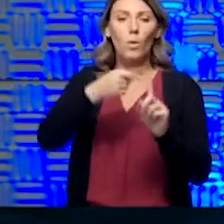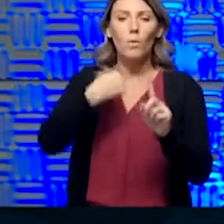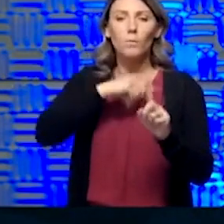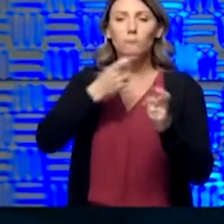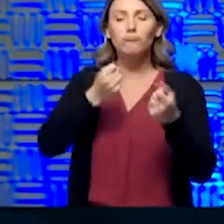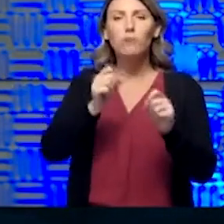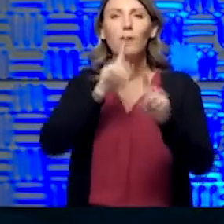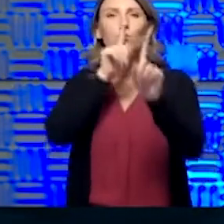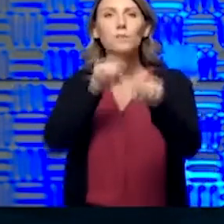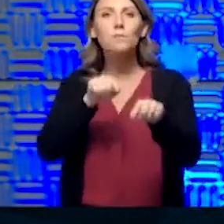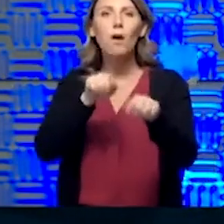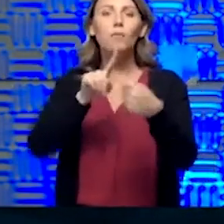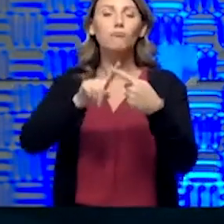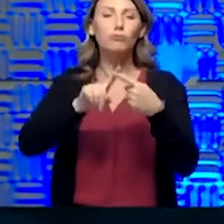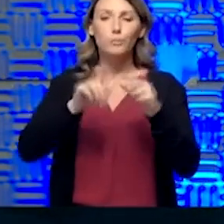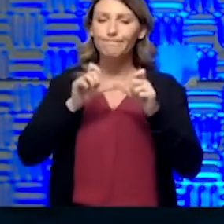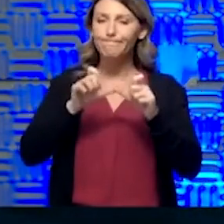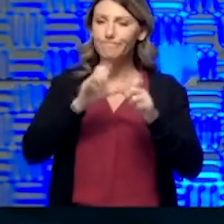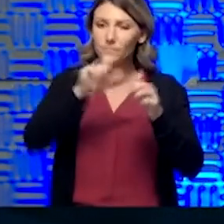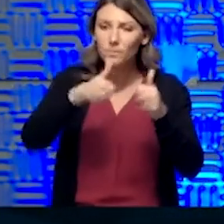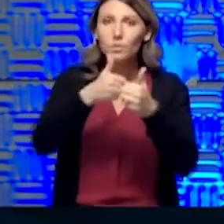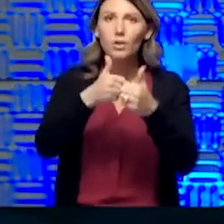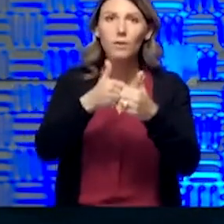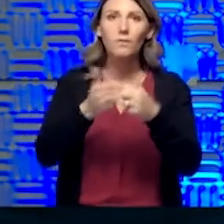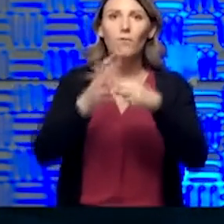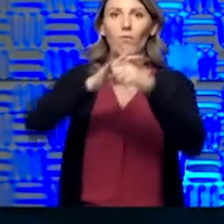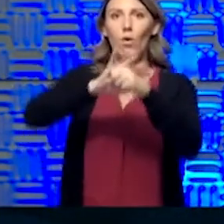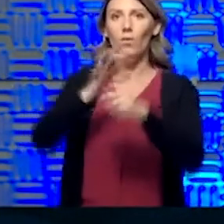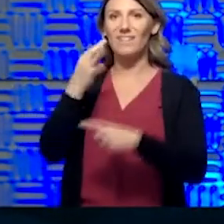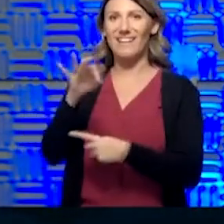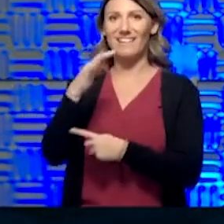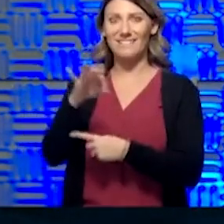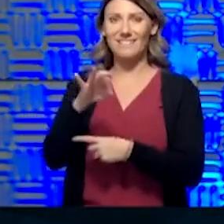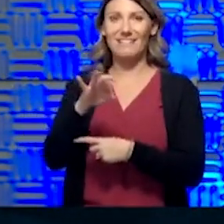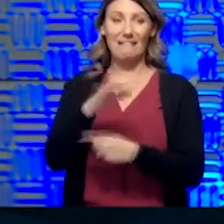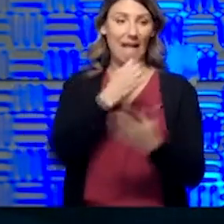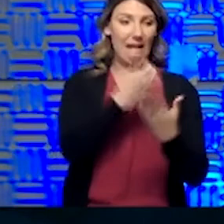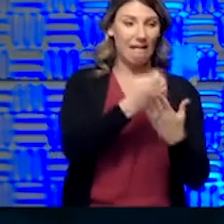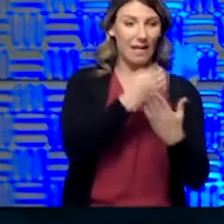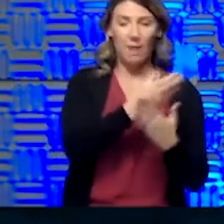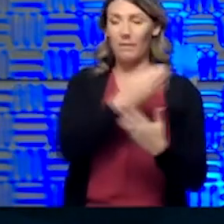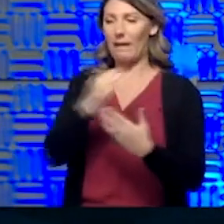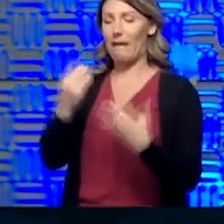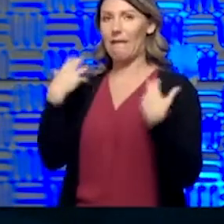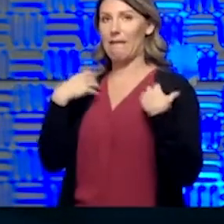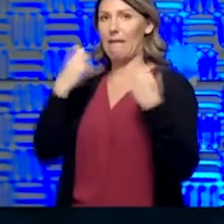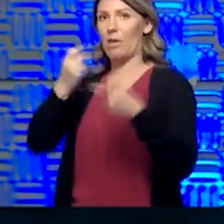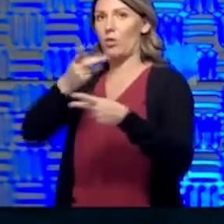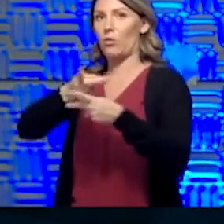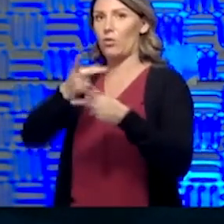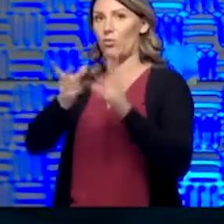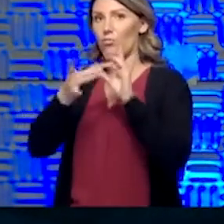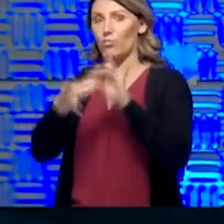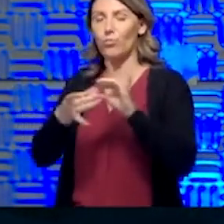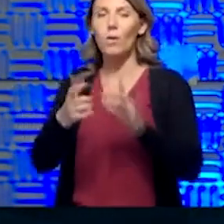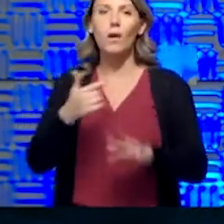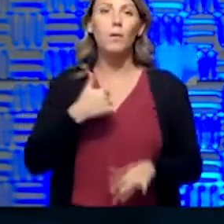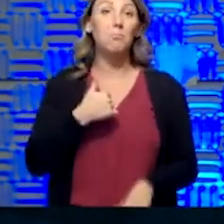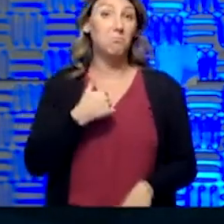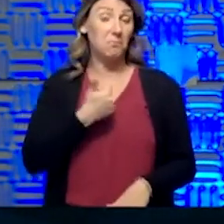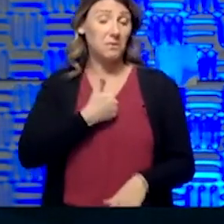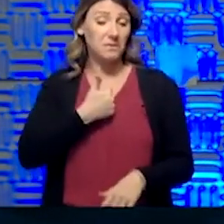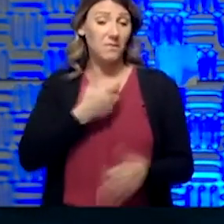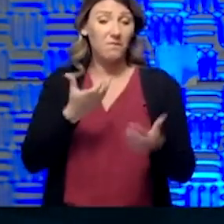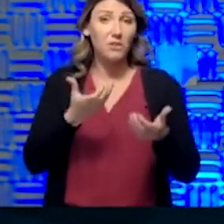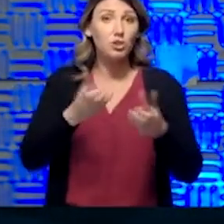this continuing challenge of COVID-19 virus economically and healthcare? It will give me a chance to continue the